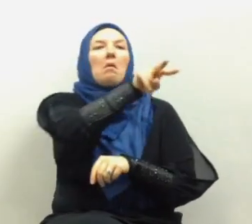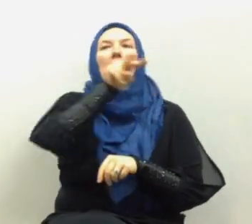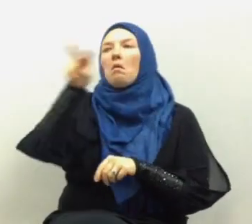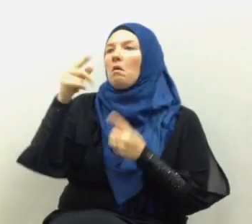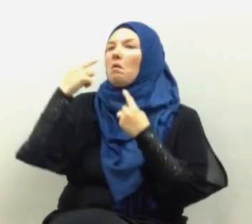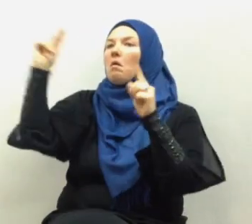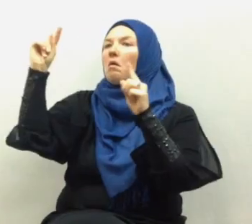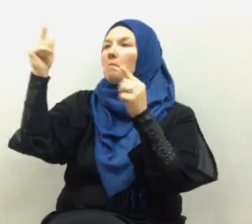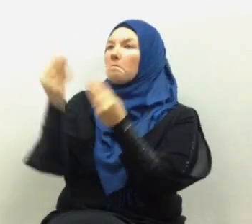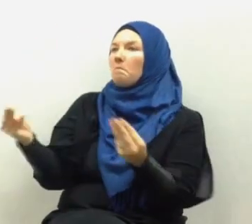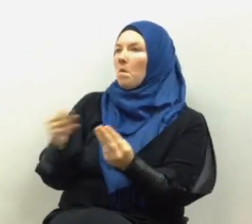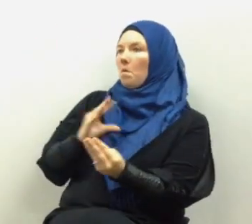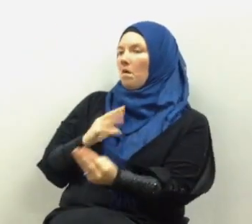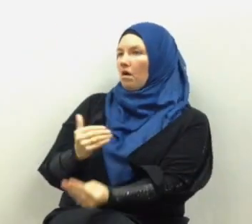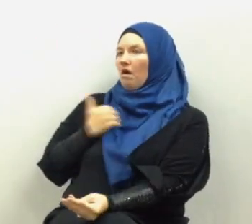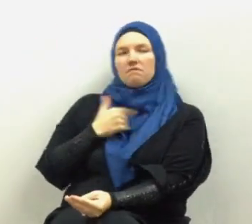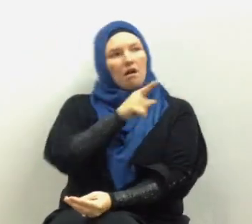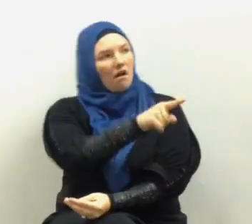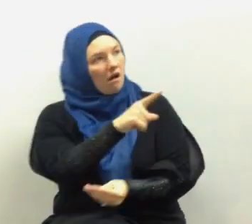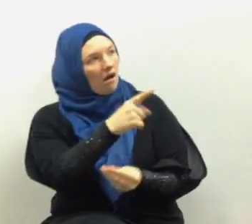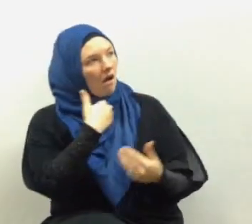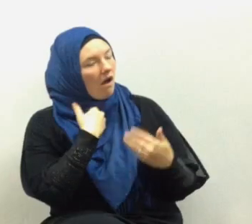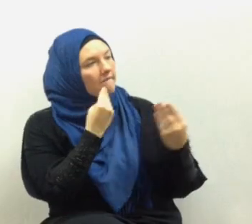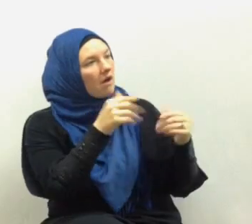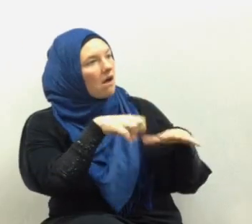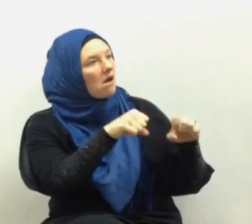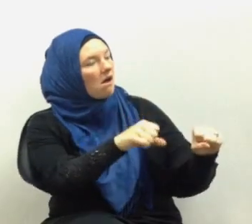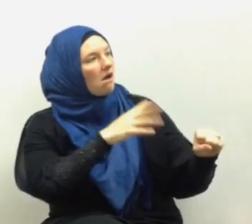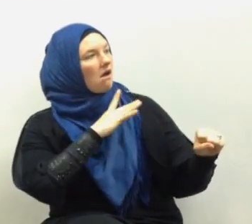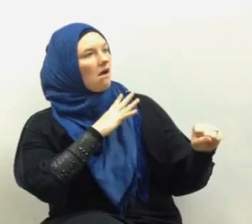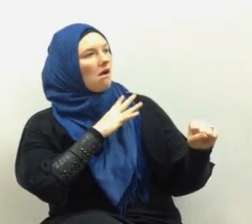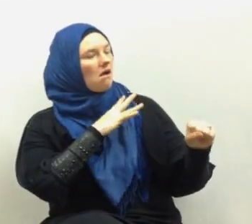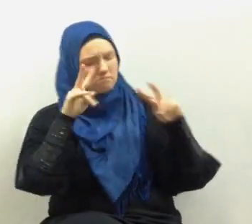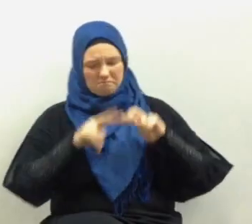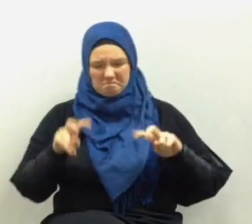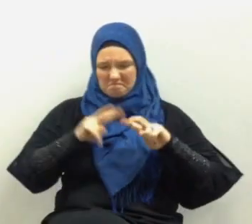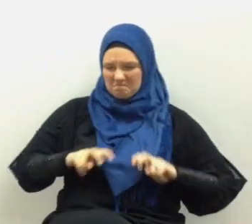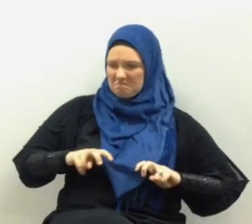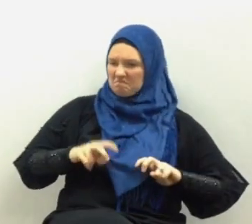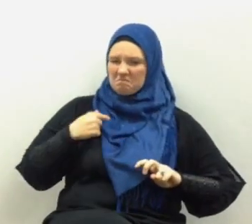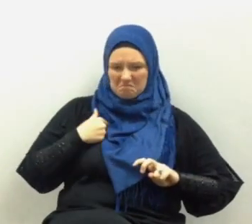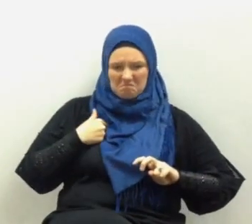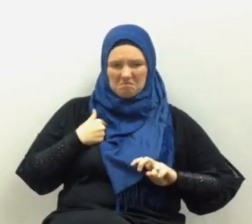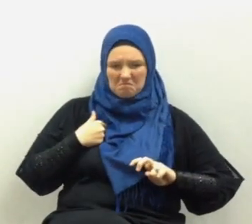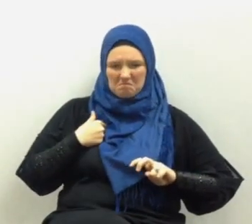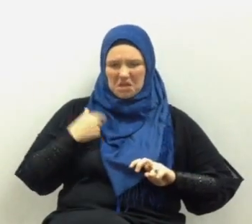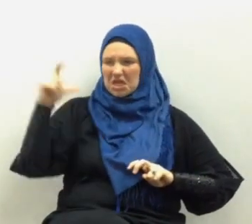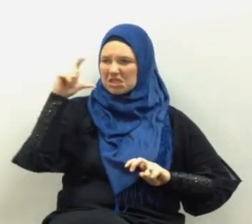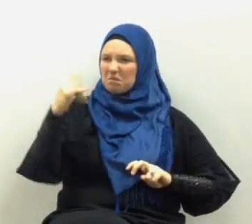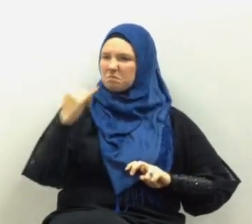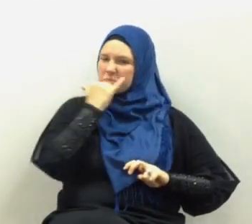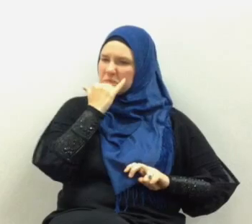have achieved materialistically and they look at themselves and they think that it is